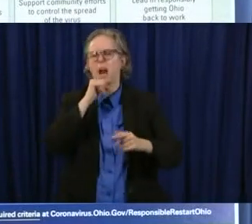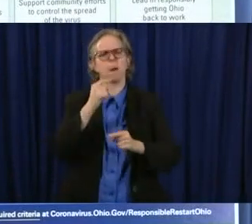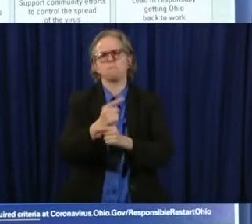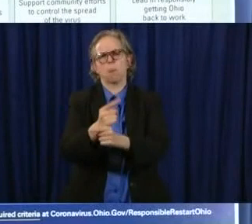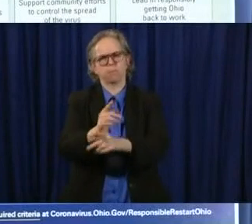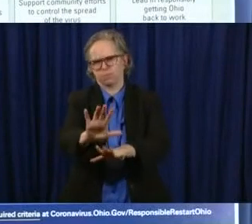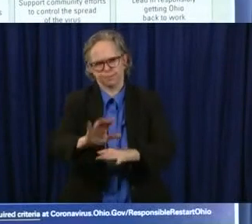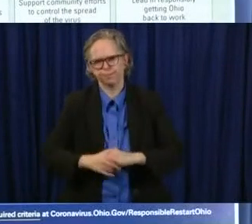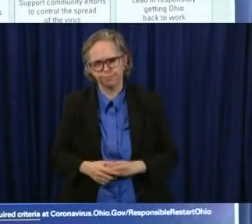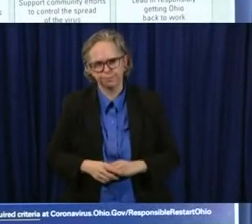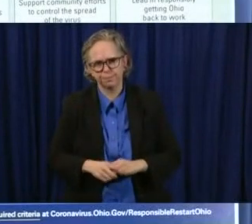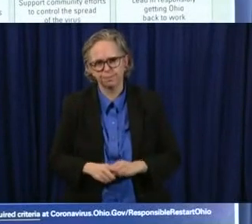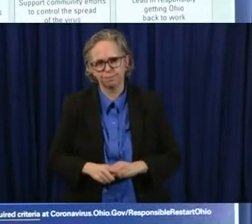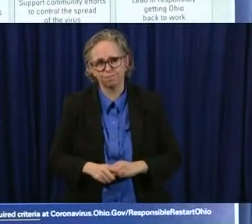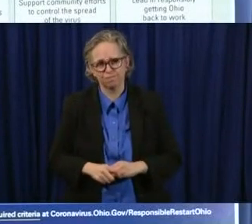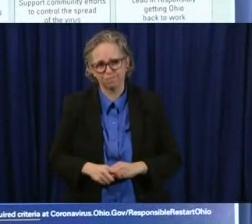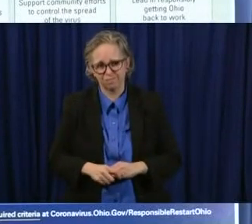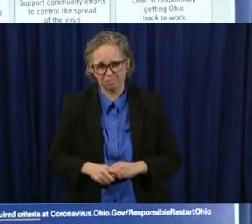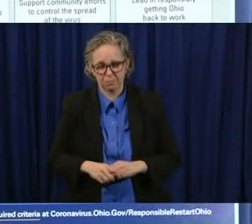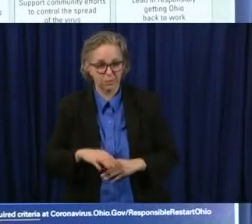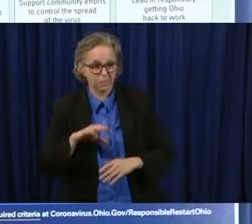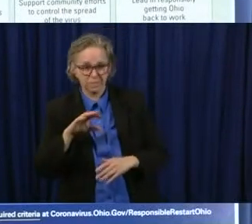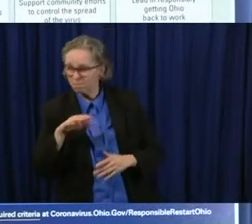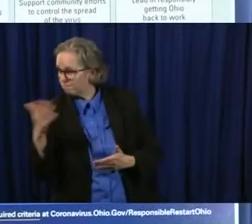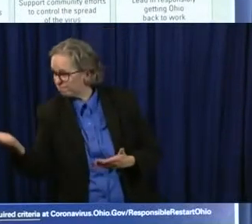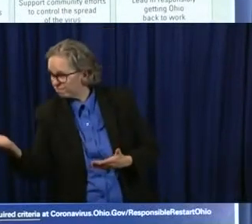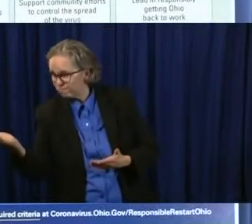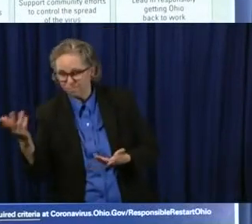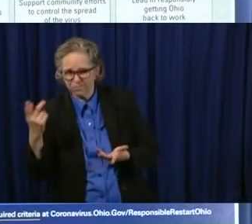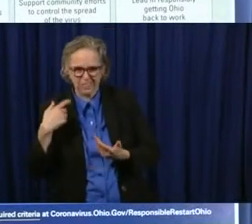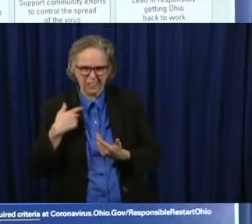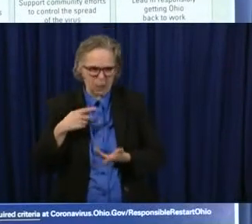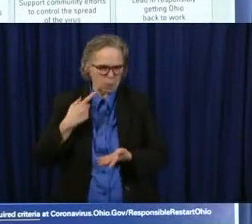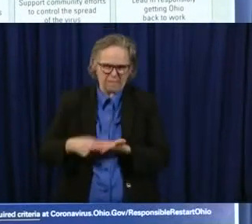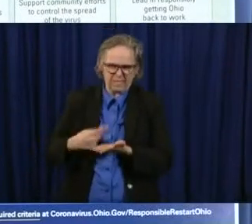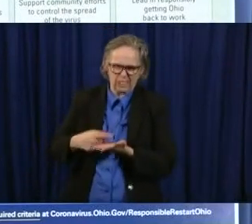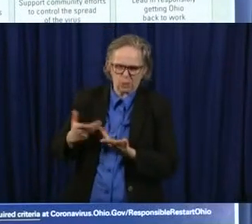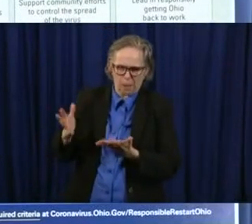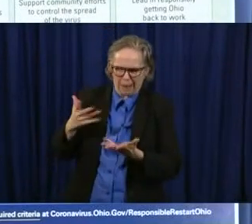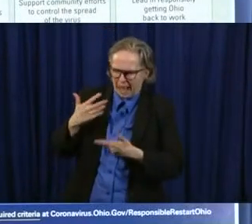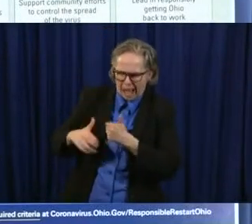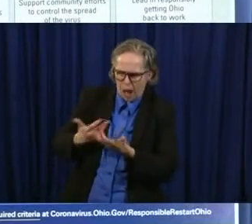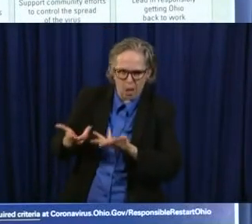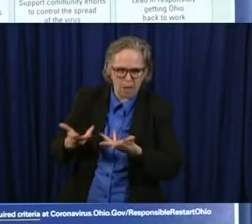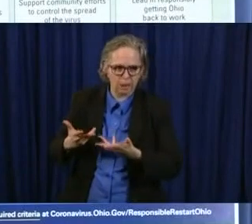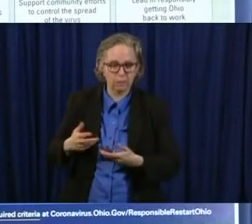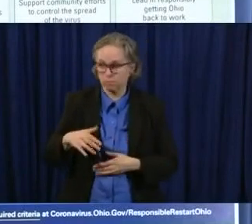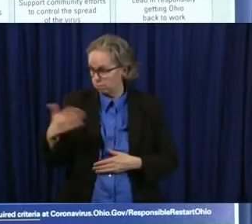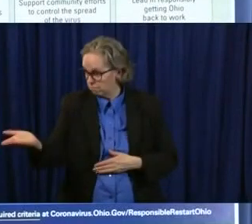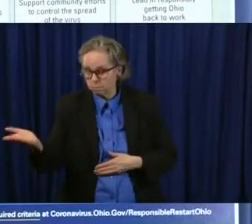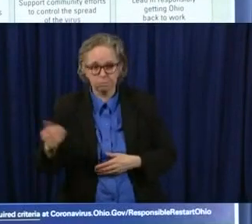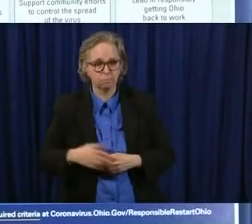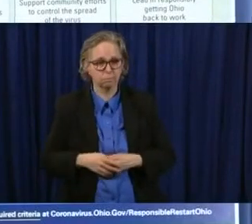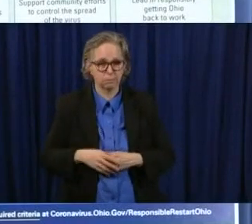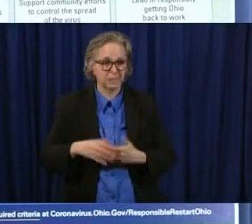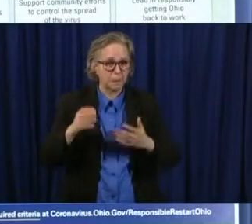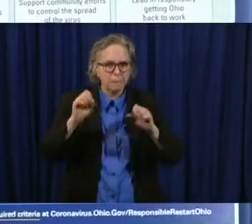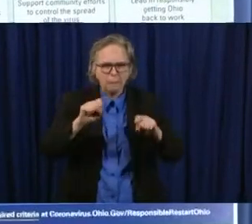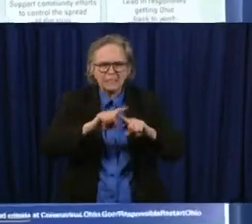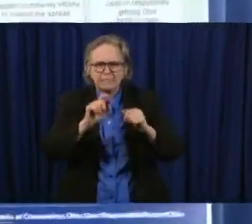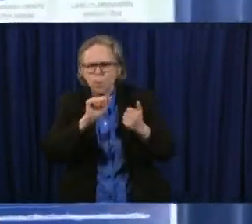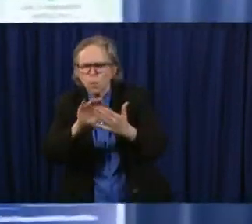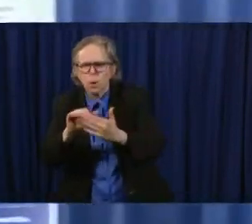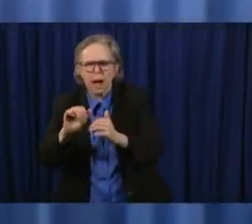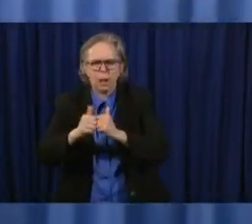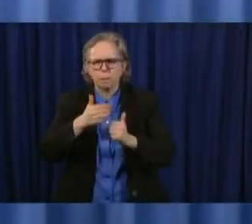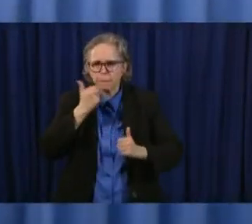john john i've talked about this we've talked about how to do this and what what possibility um yeah